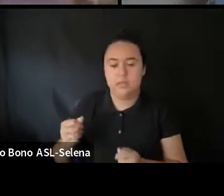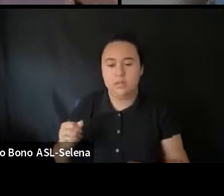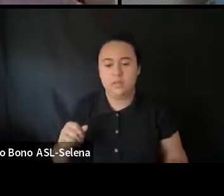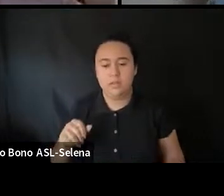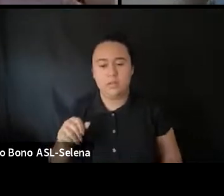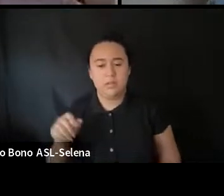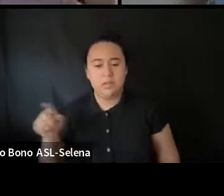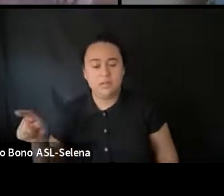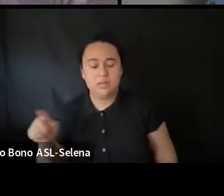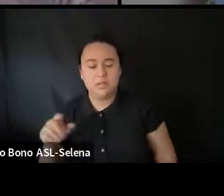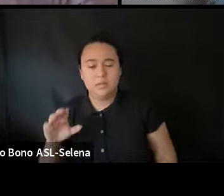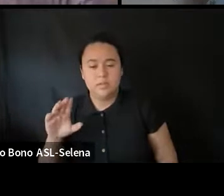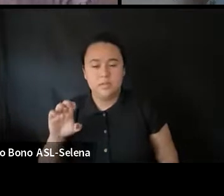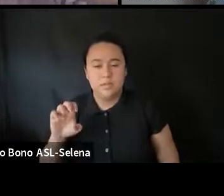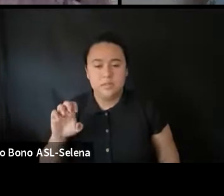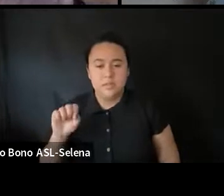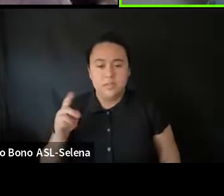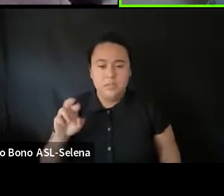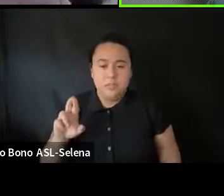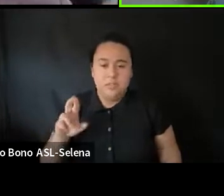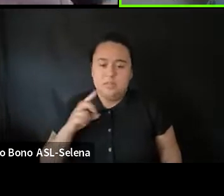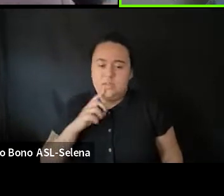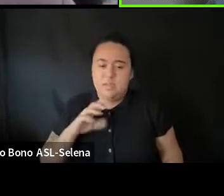add. To what Chris said. Yeah. I mean.